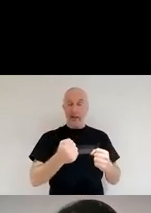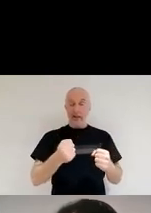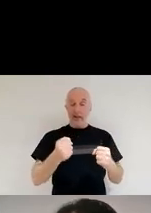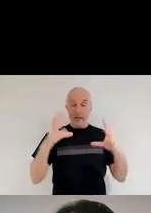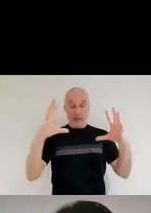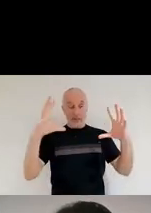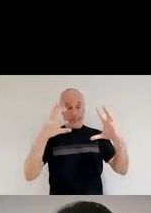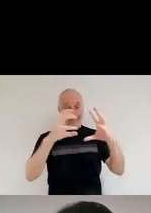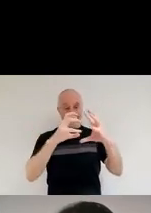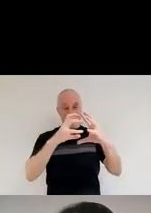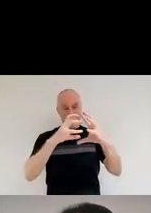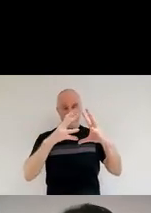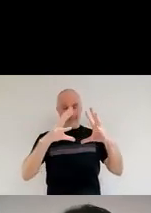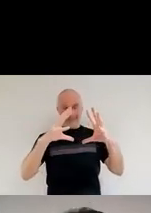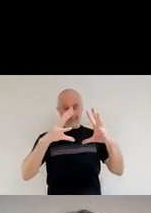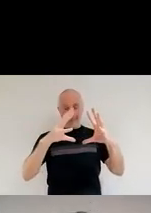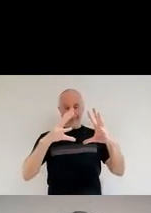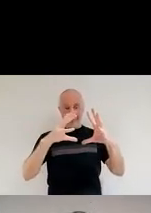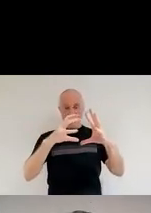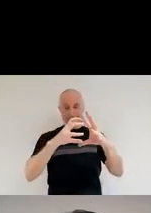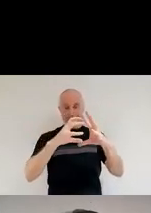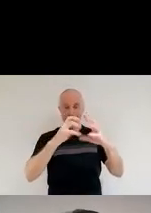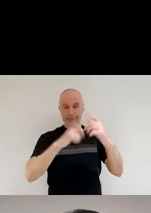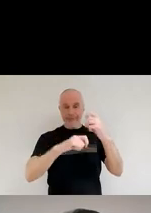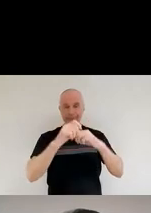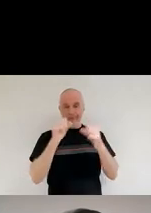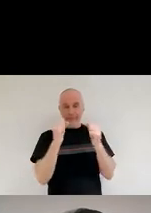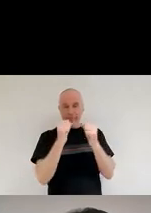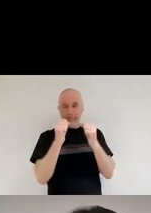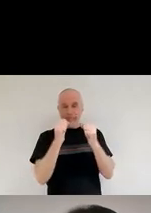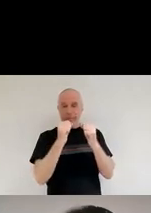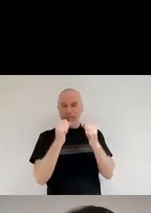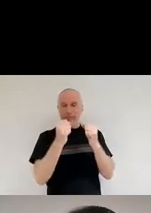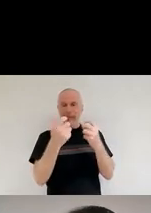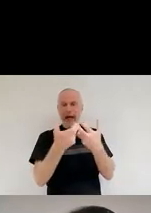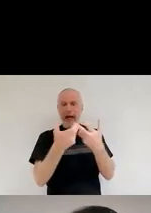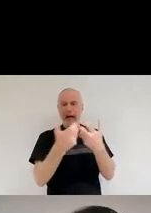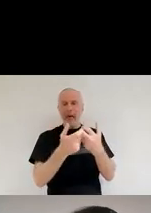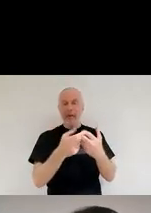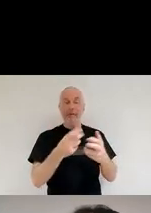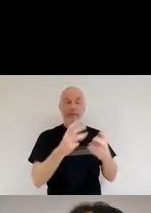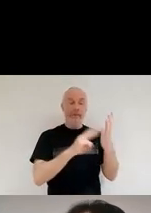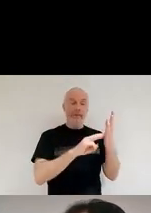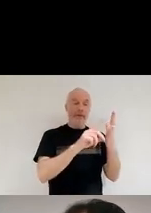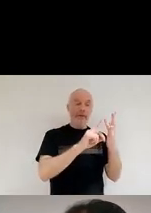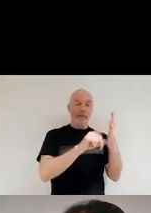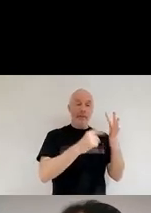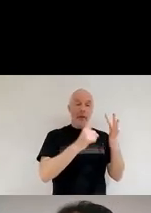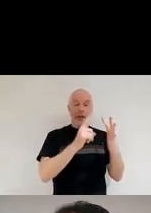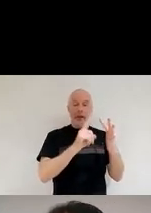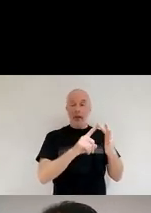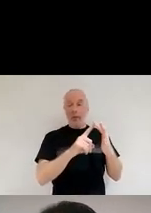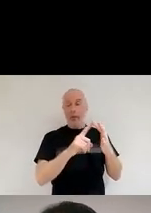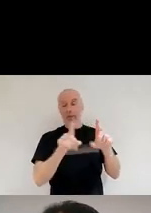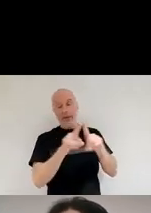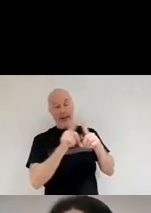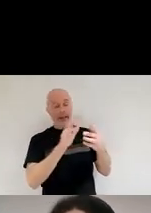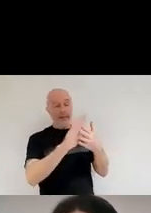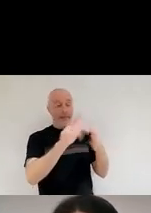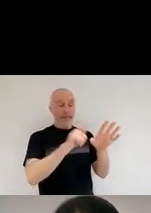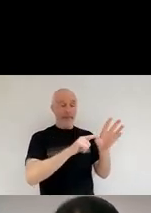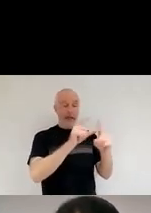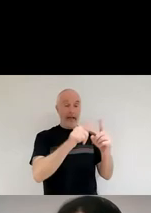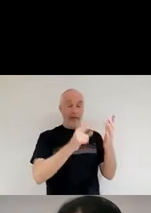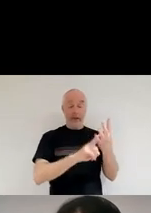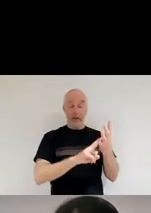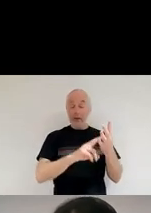it has to cool down. And the way that it finds to cool down is some molecules like molecular hydrogen, which gas, if